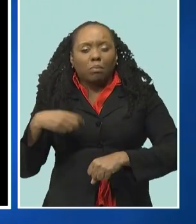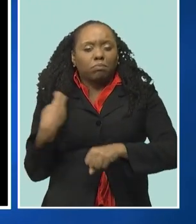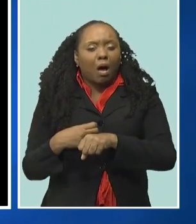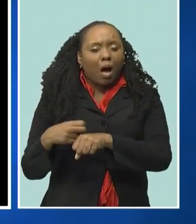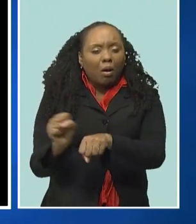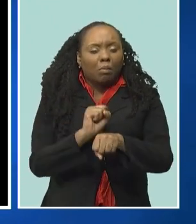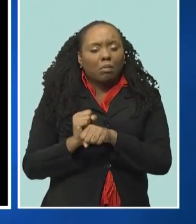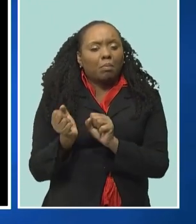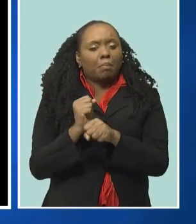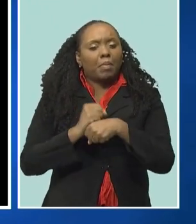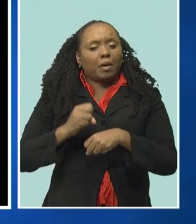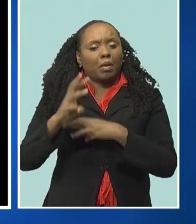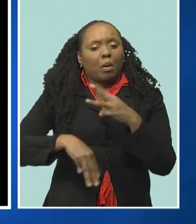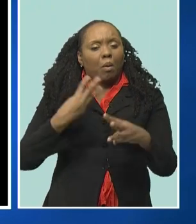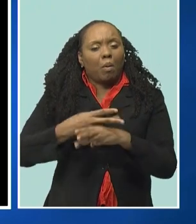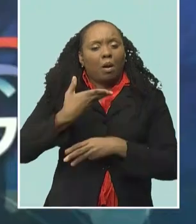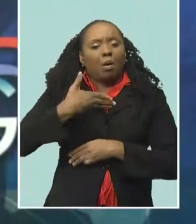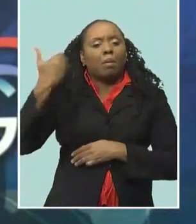of building a better world.